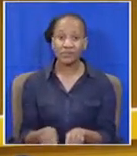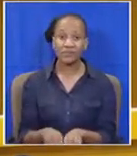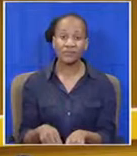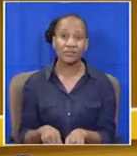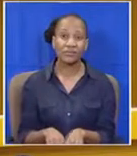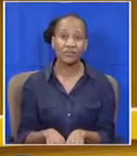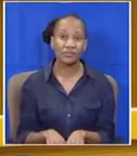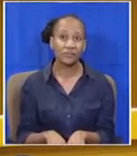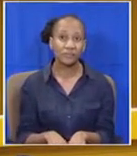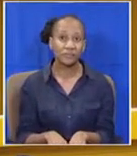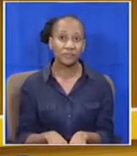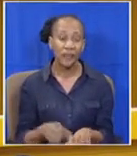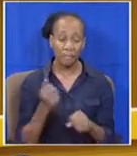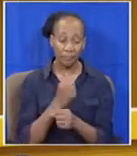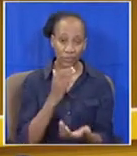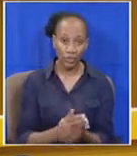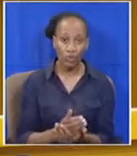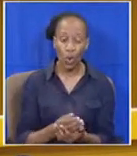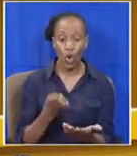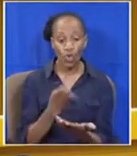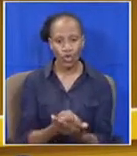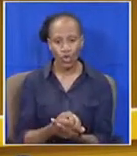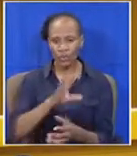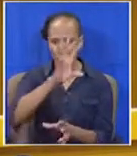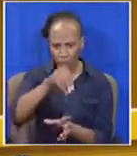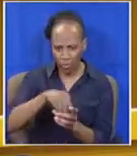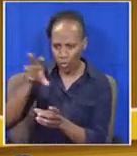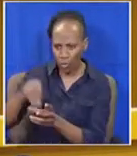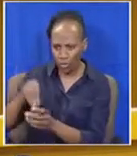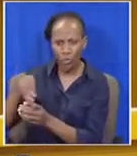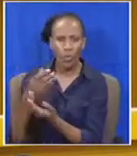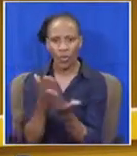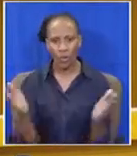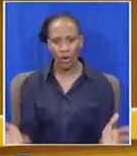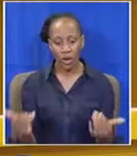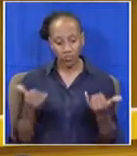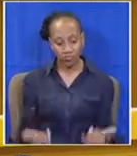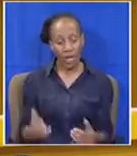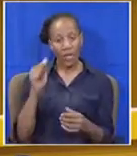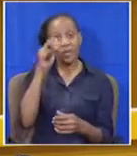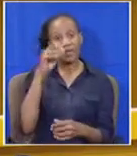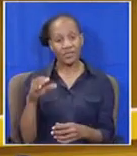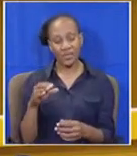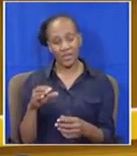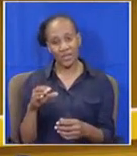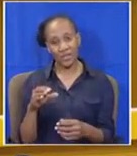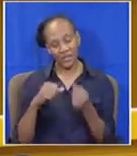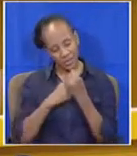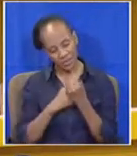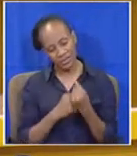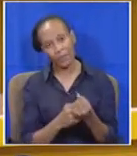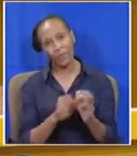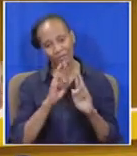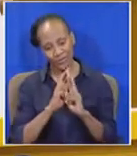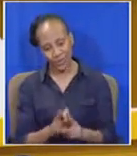inequality through active, inclusive growth. Therefore, the ANC is in full support of the